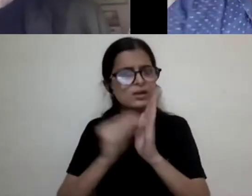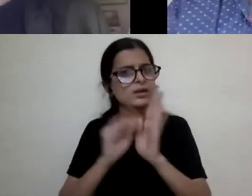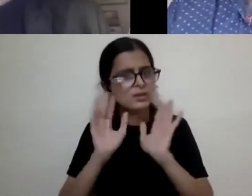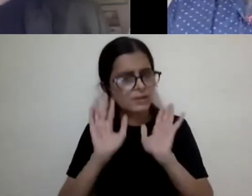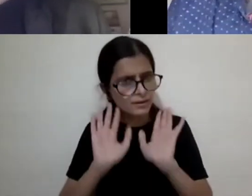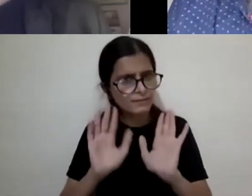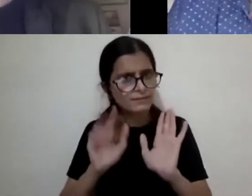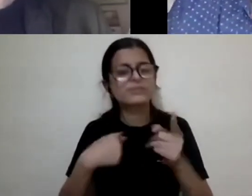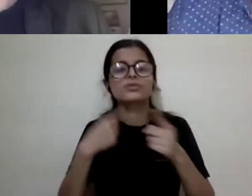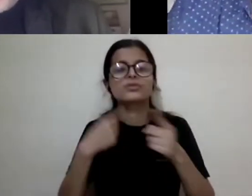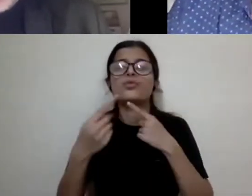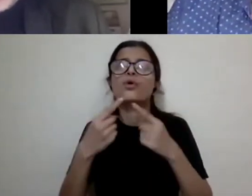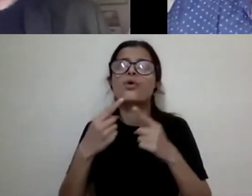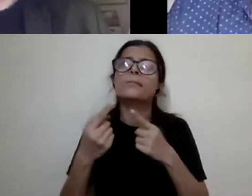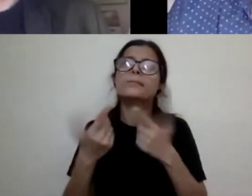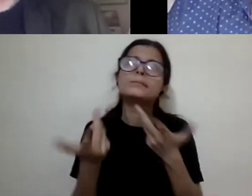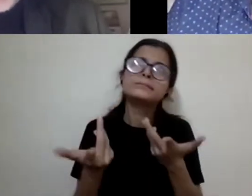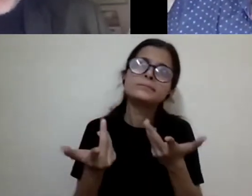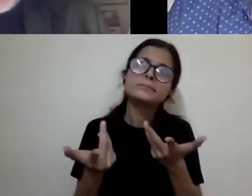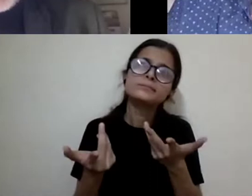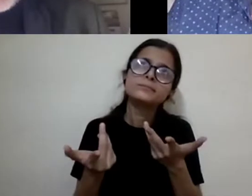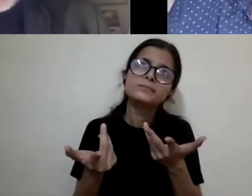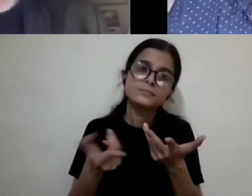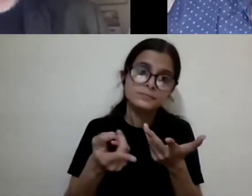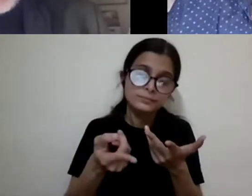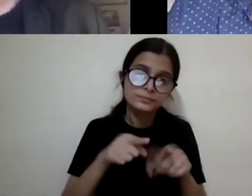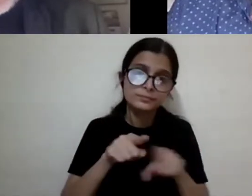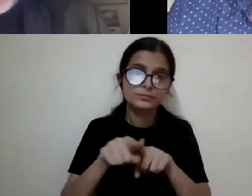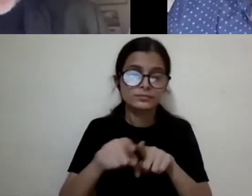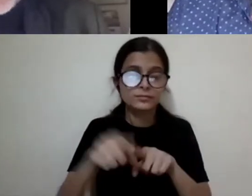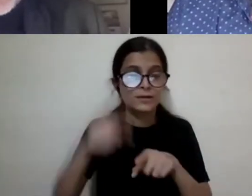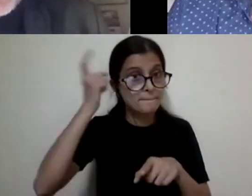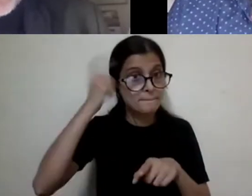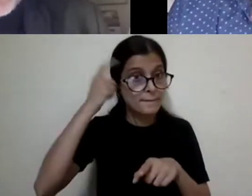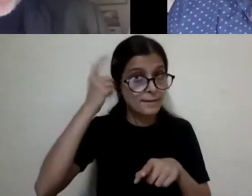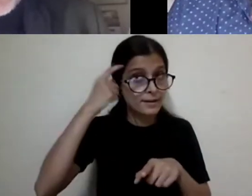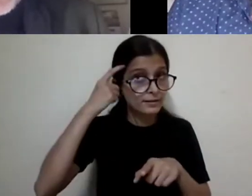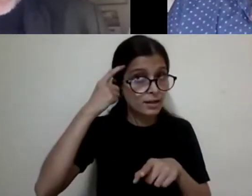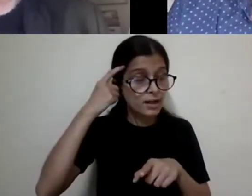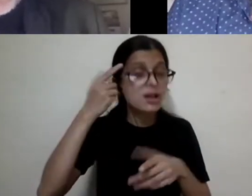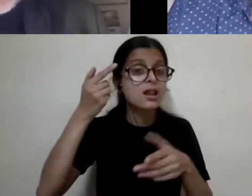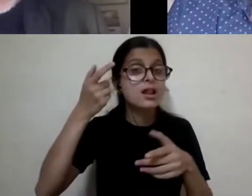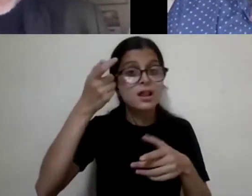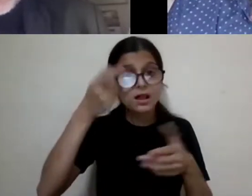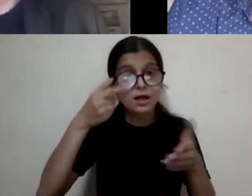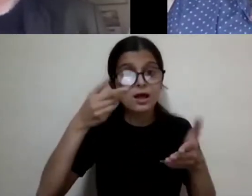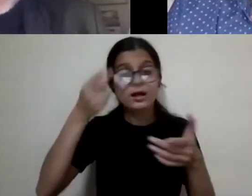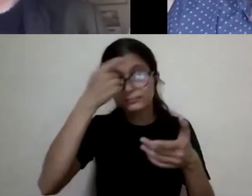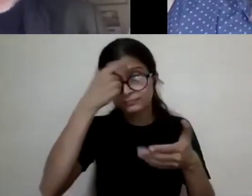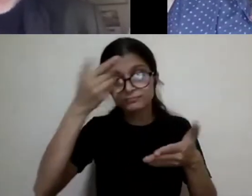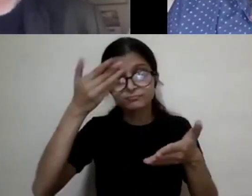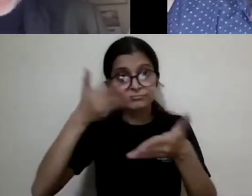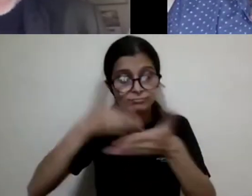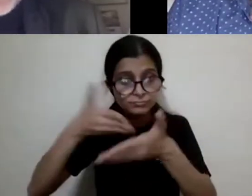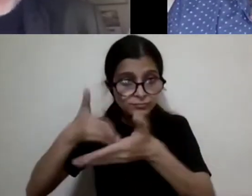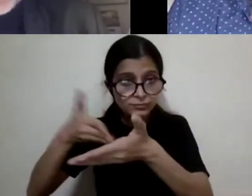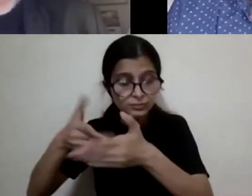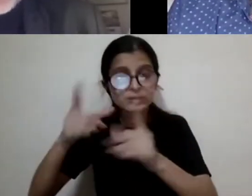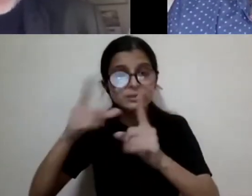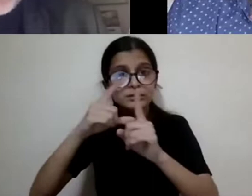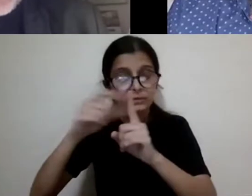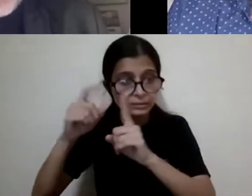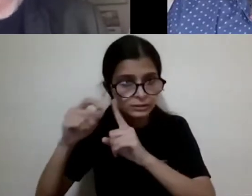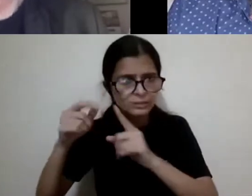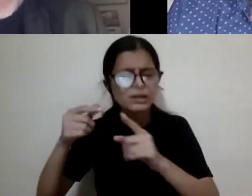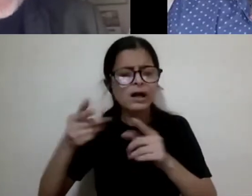when you deal with, with mental issues, uh, it's a little bit difficult because like, for